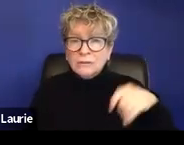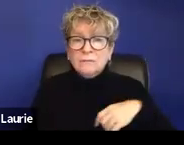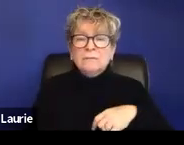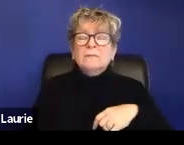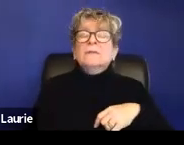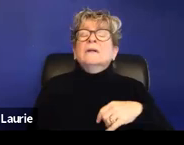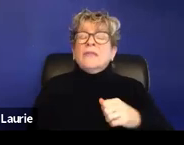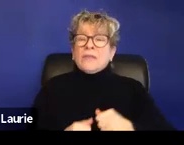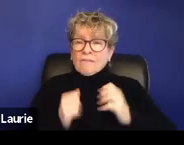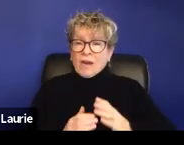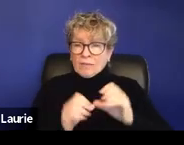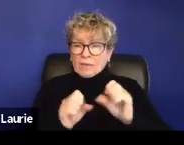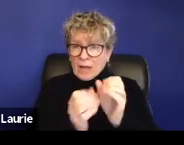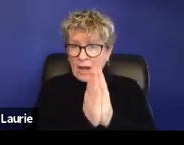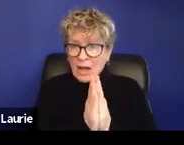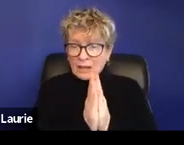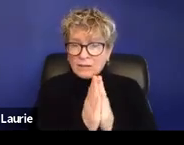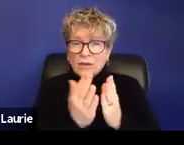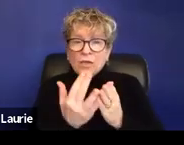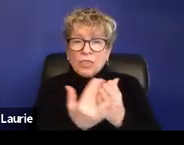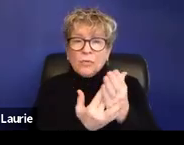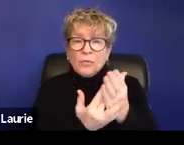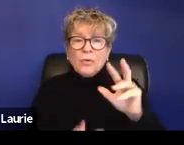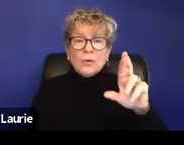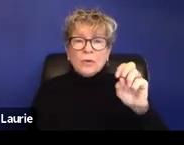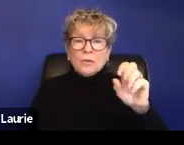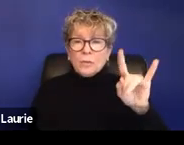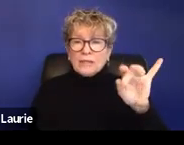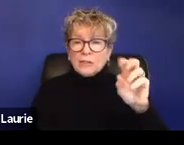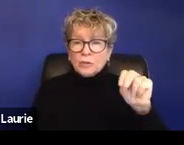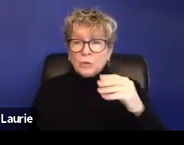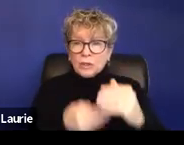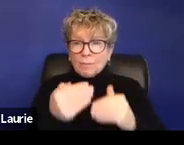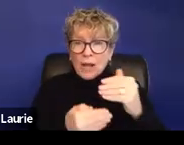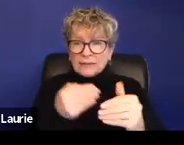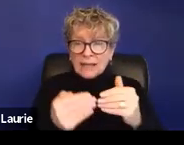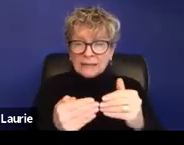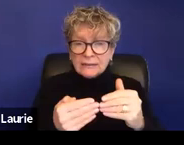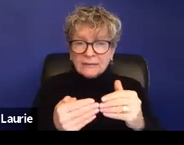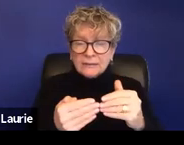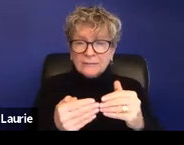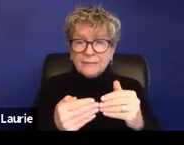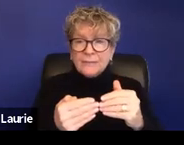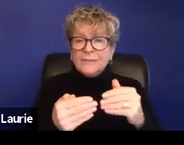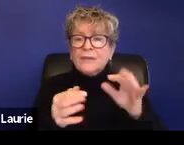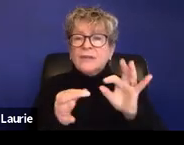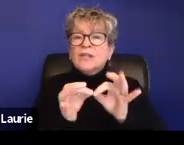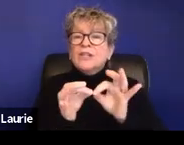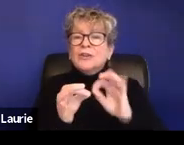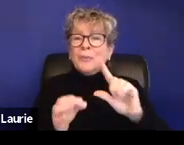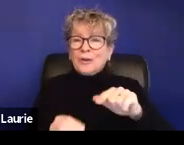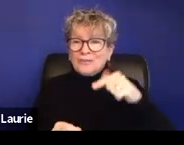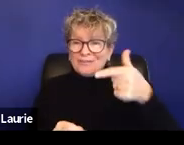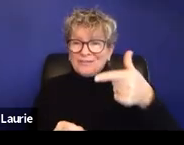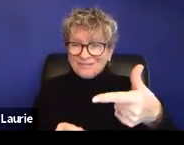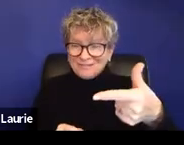requesting through the restitution process through the criminal case. But, um, we've seen prosecutors